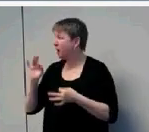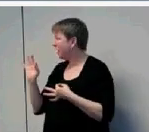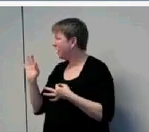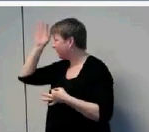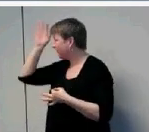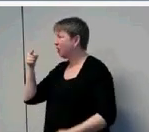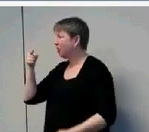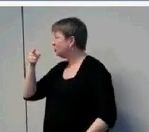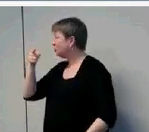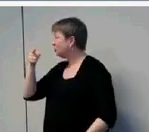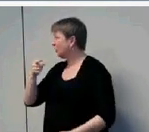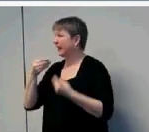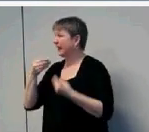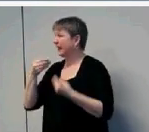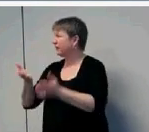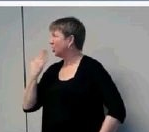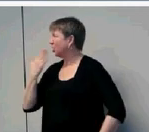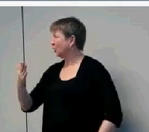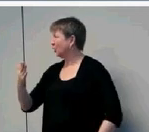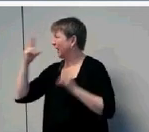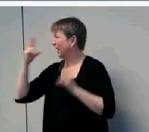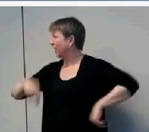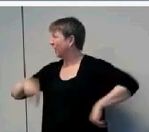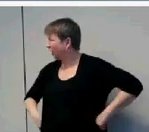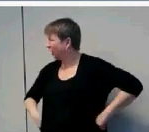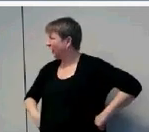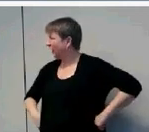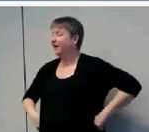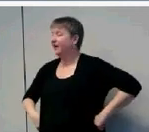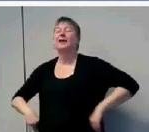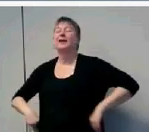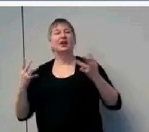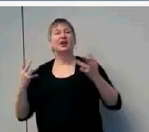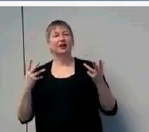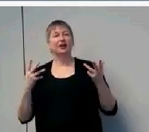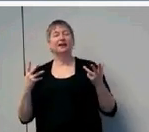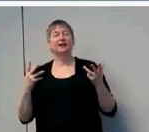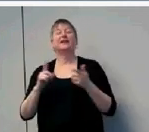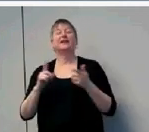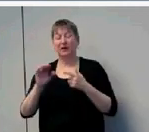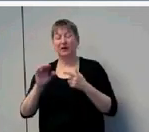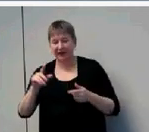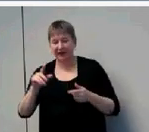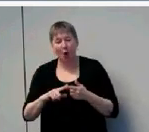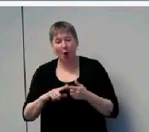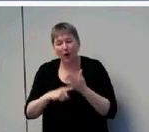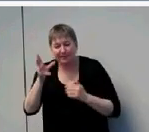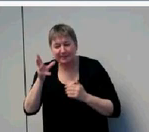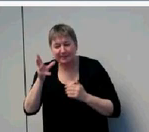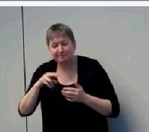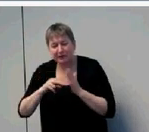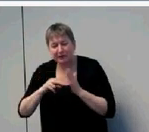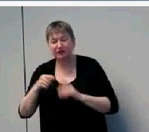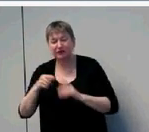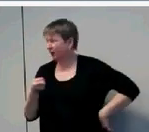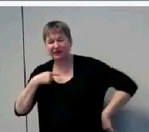him a good haircut. And then the child asked questions like, what did the mom mean when she said